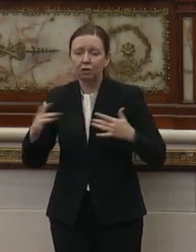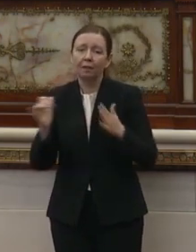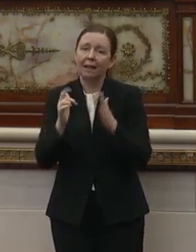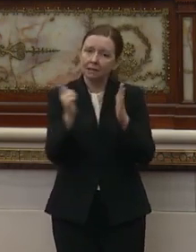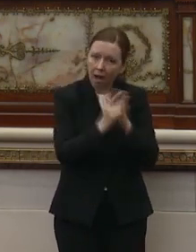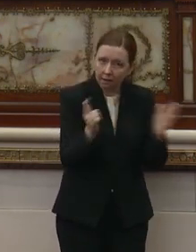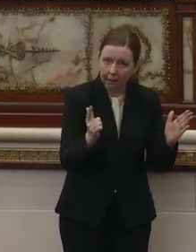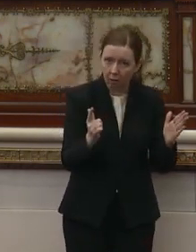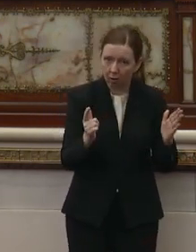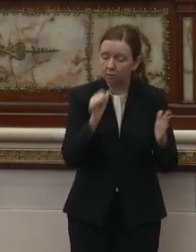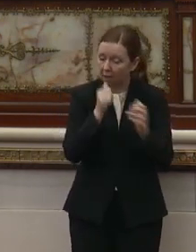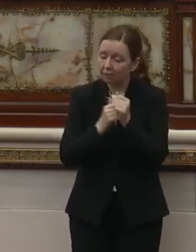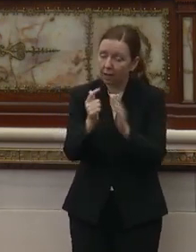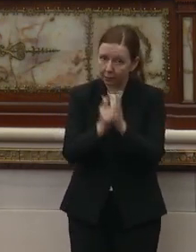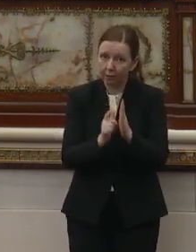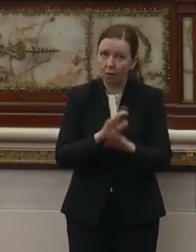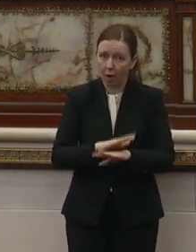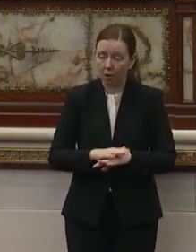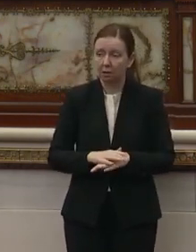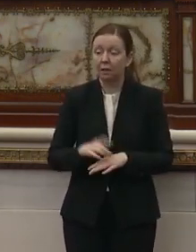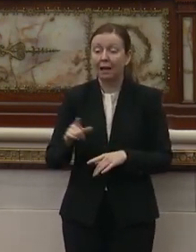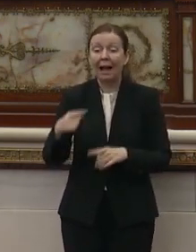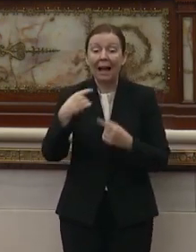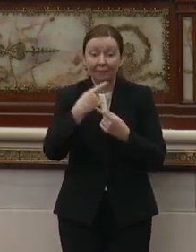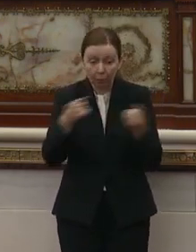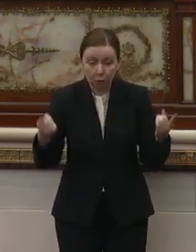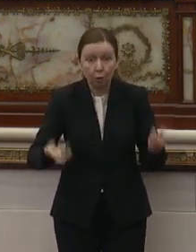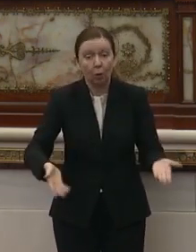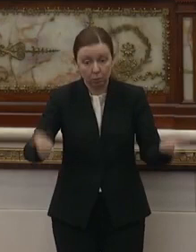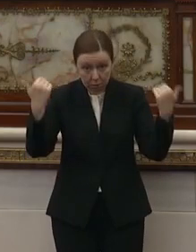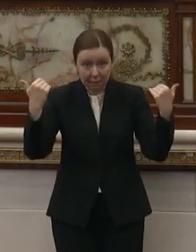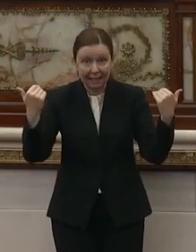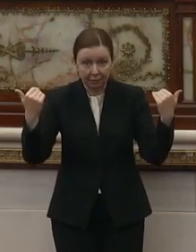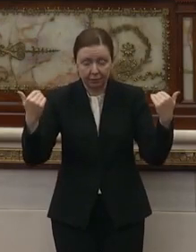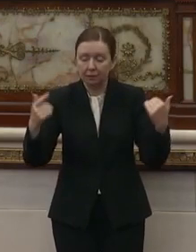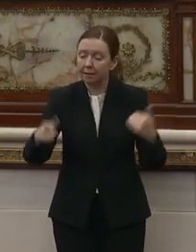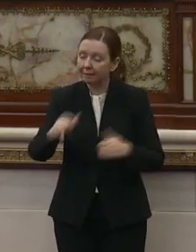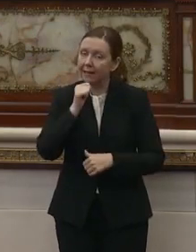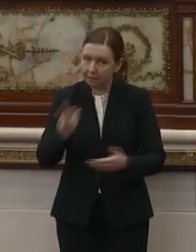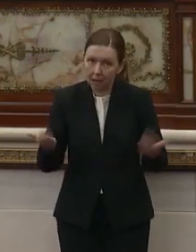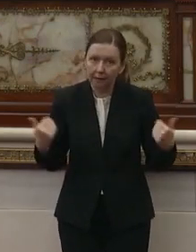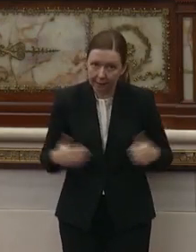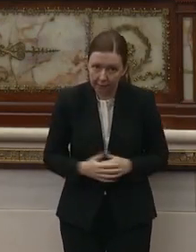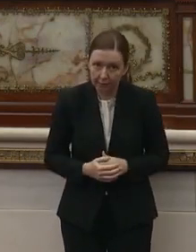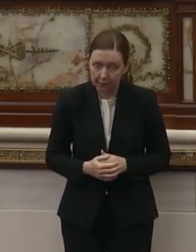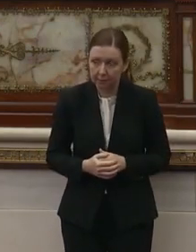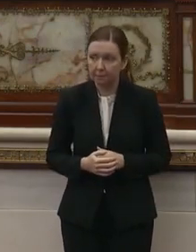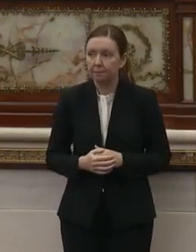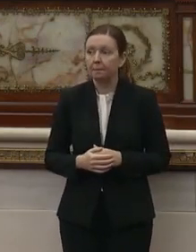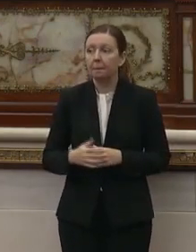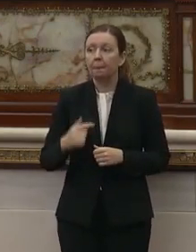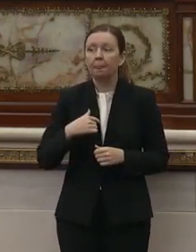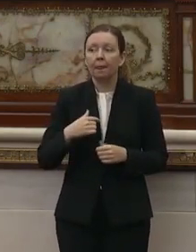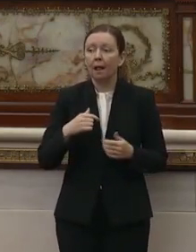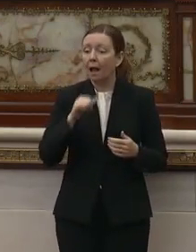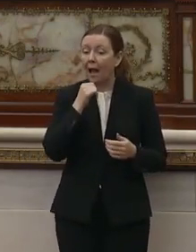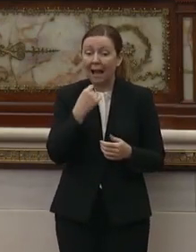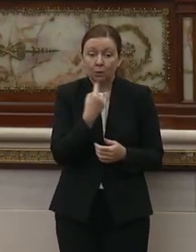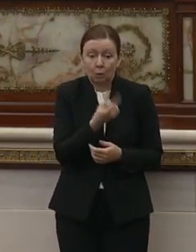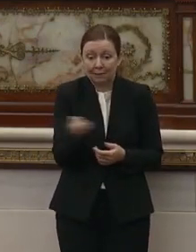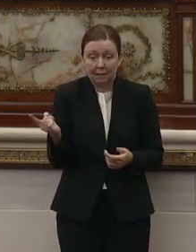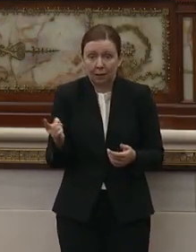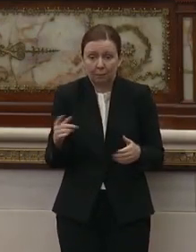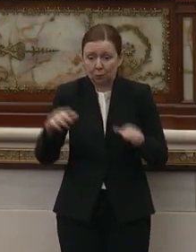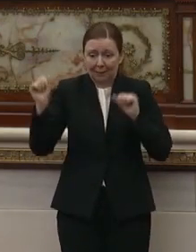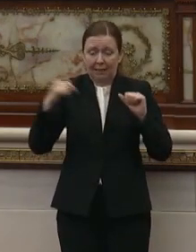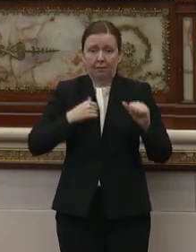and unlawful. And they were told to leave. And they did not leave. Now, I don't tell them to leave.